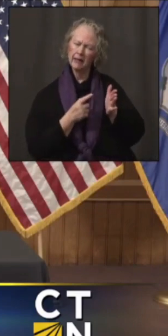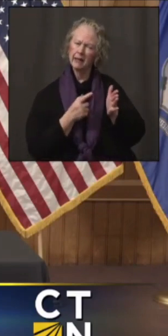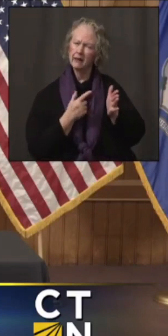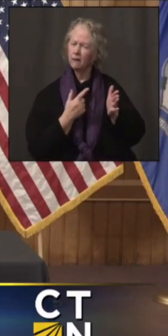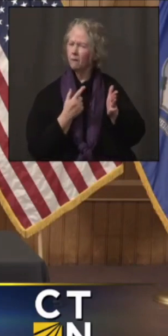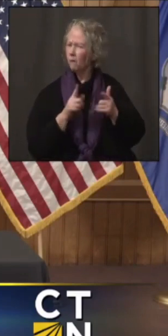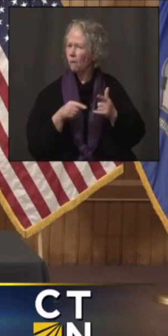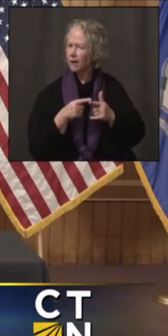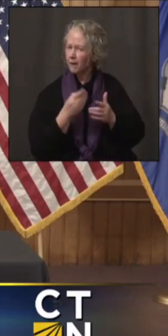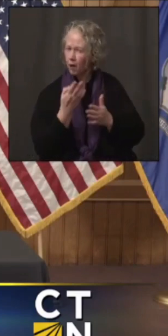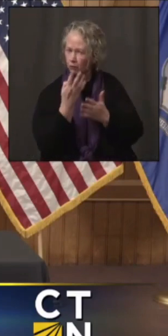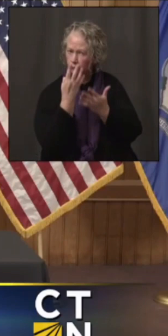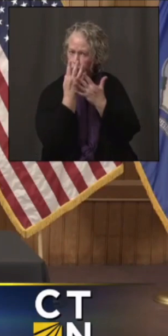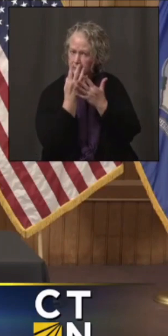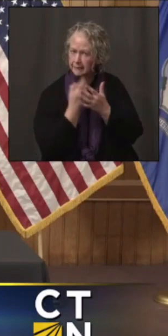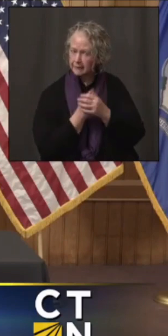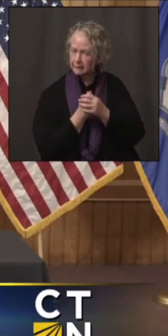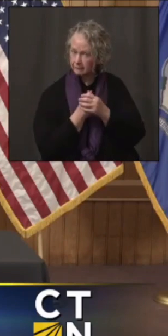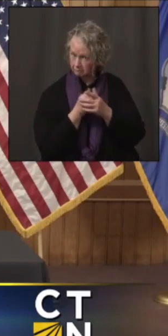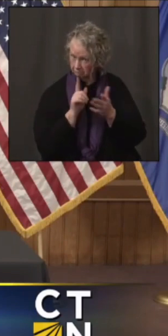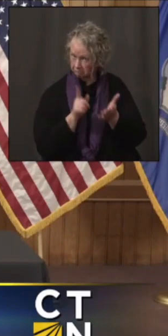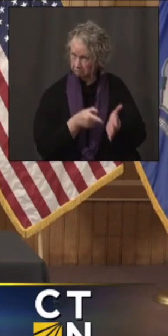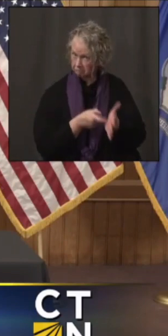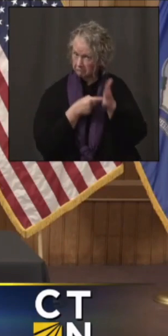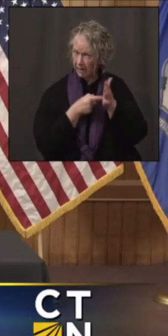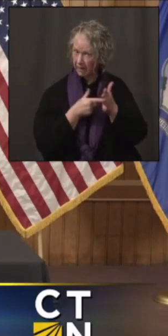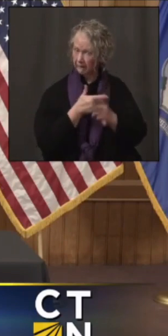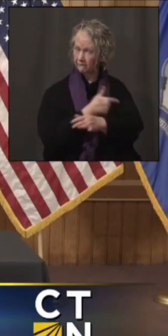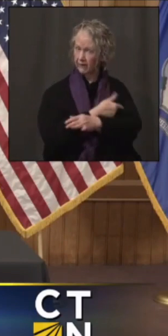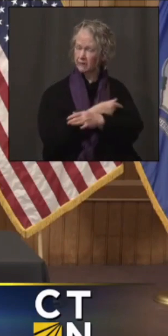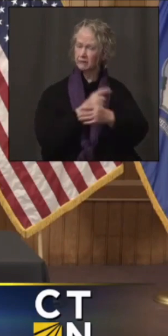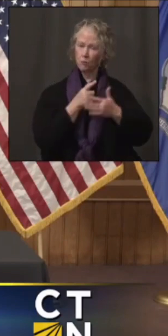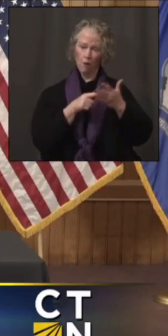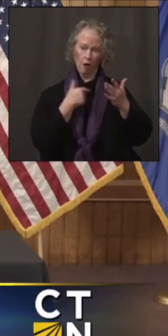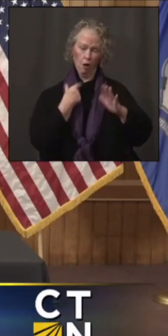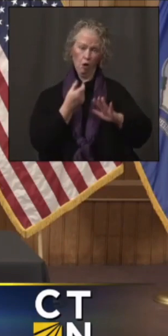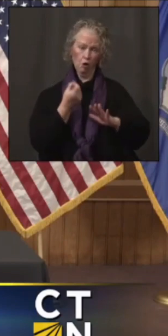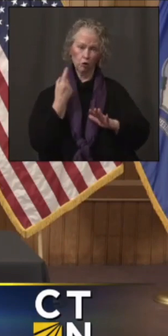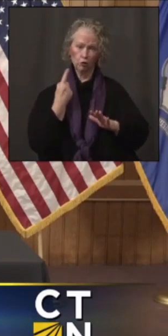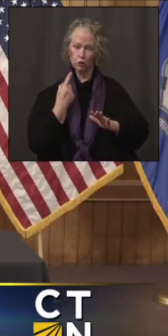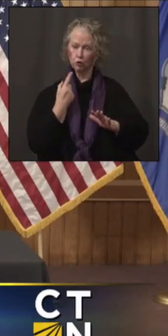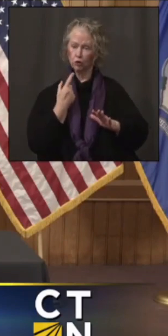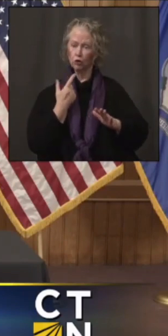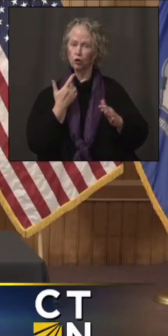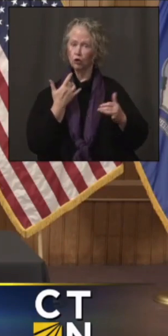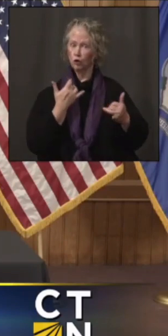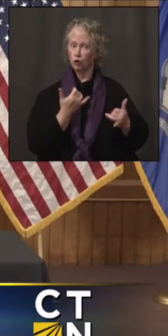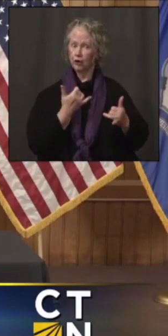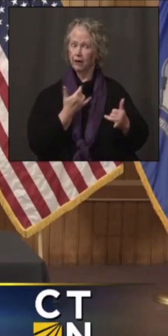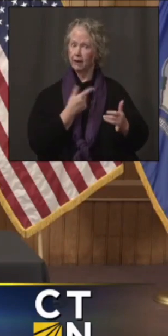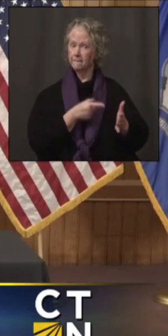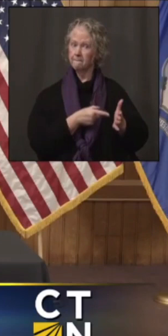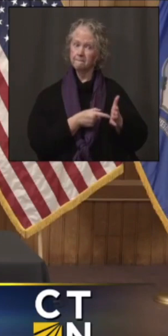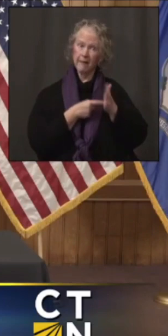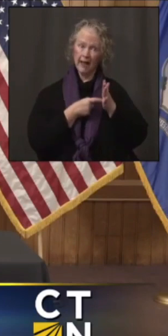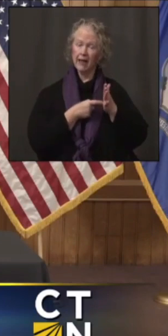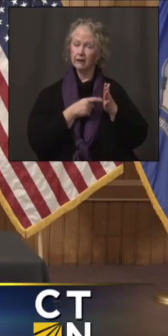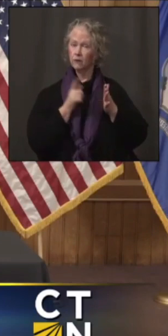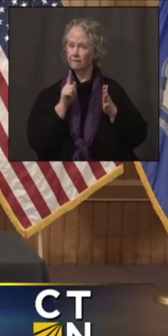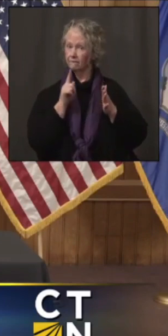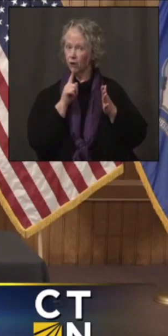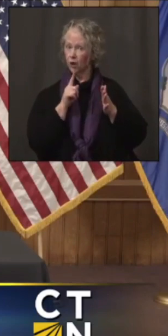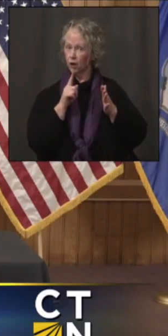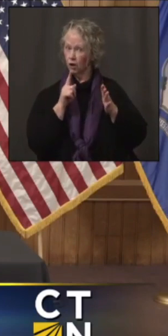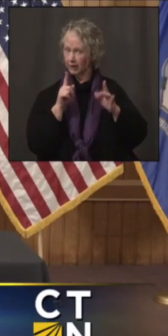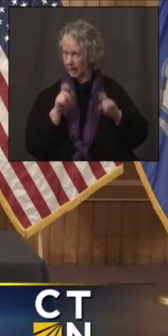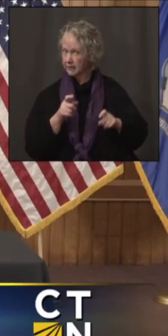to prison inmates, will there be mandatory vaccinations? Because as I understand it, there is currently mandatory, um, testing, right. For, for